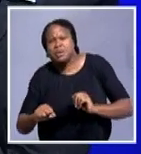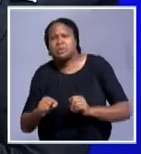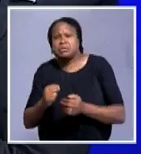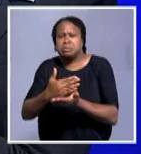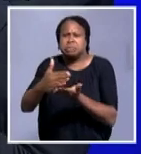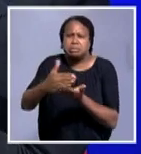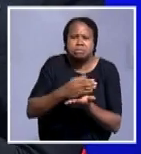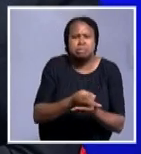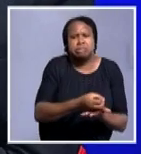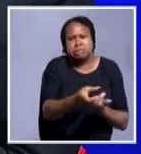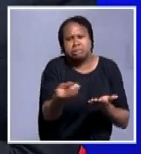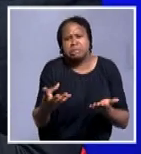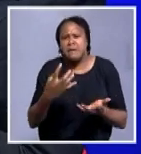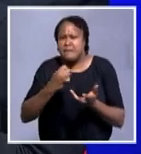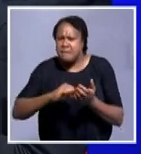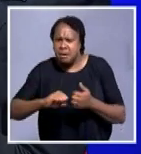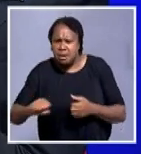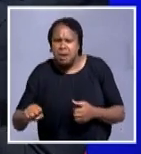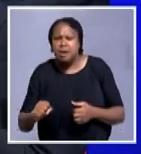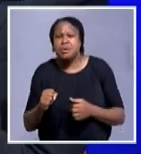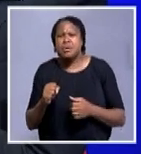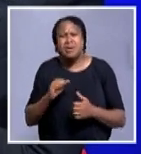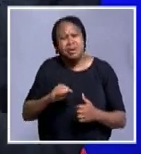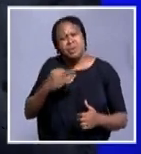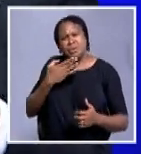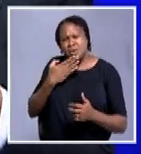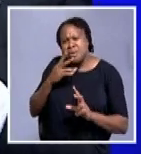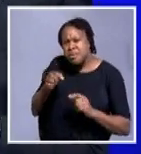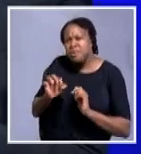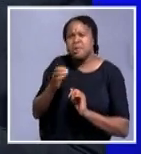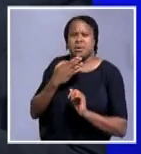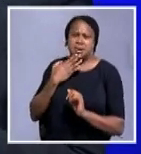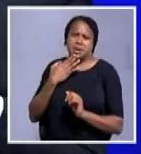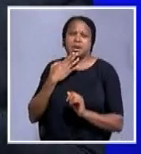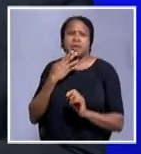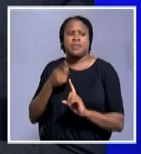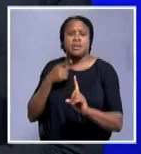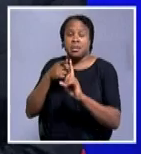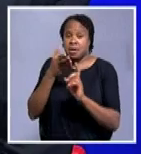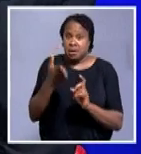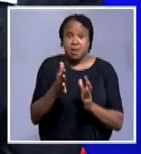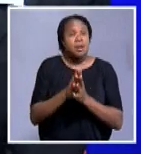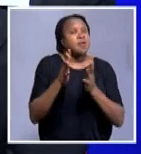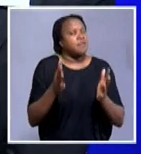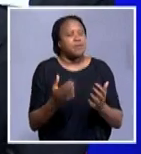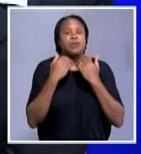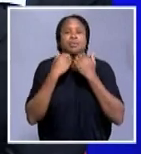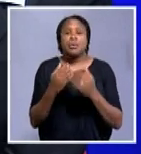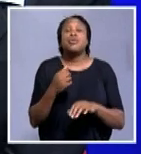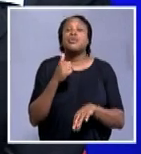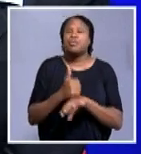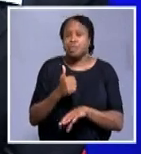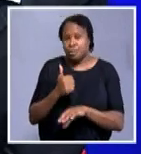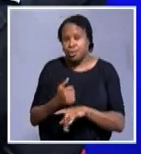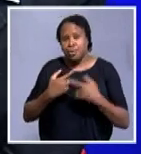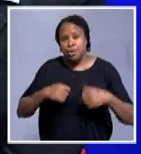land acquisition, the ownership of property and so forth. And so I think for that purpose, it's a very, very important opportunity for